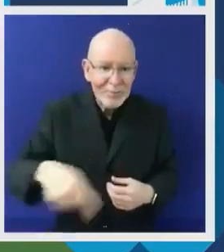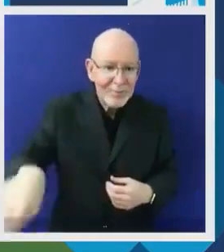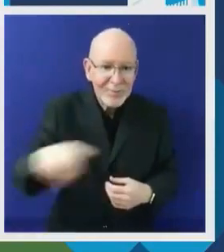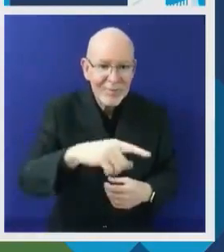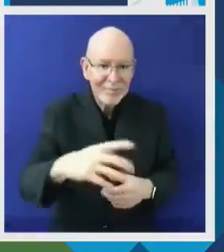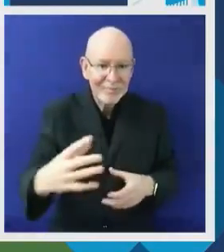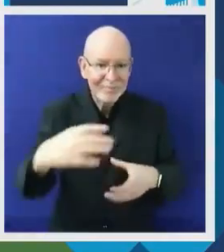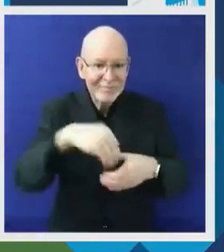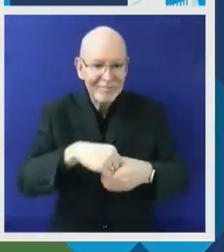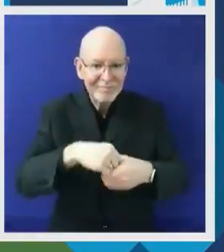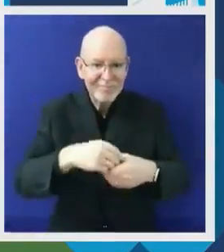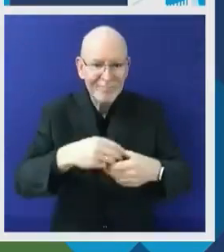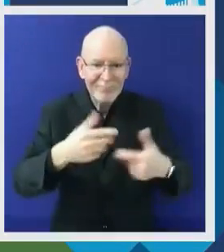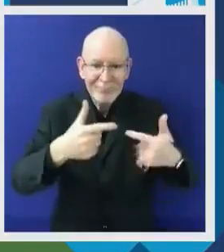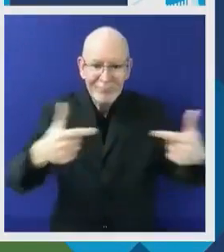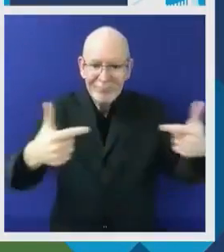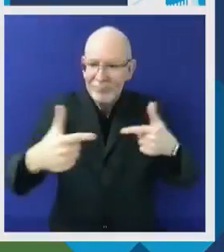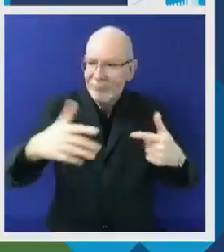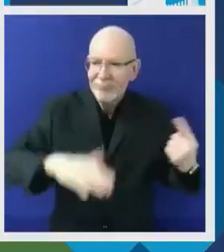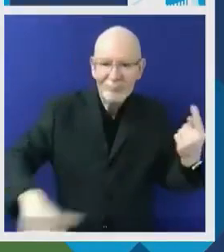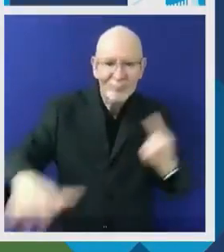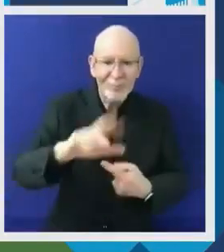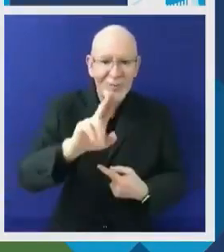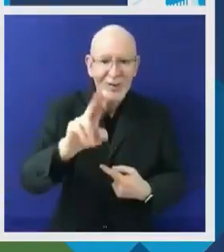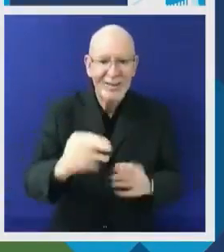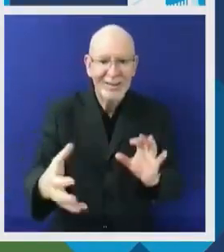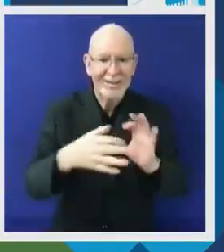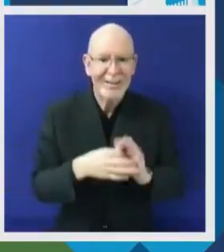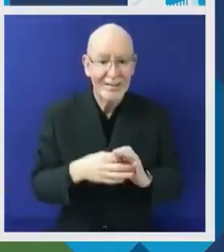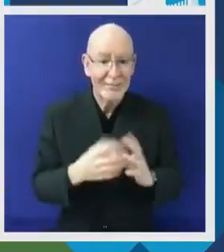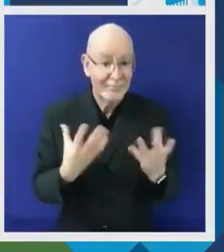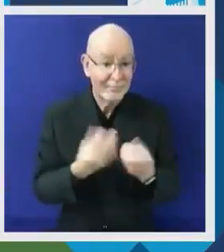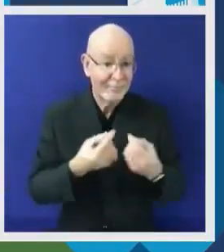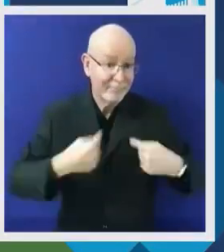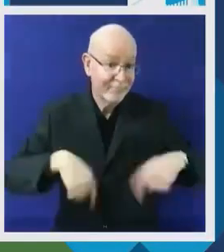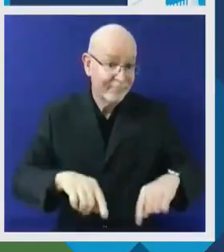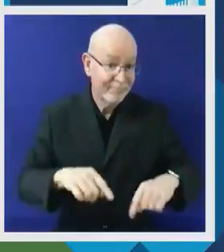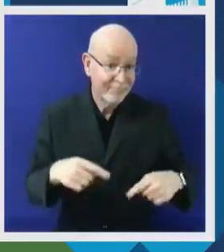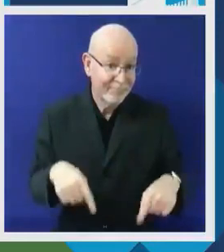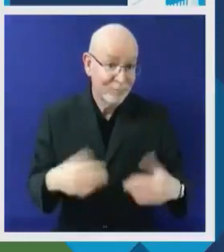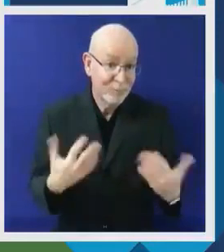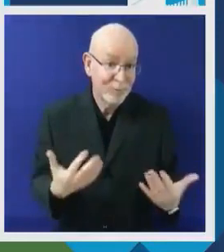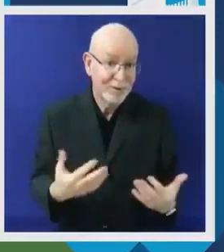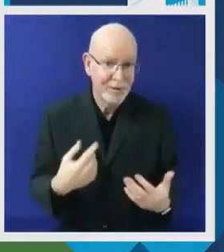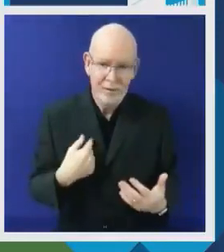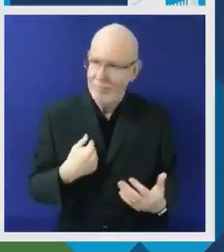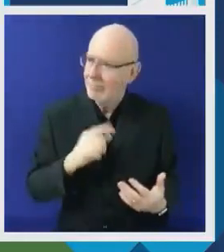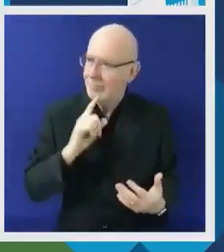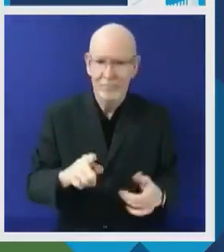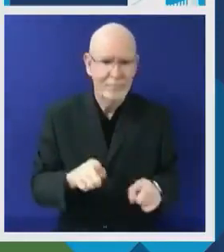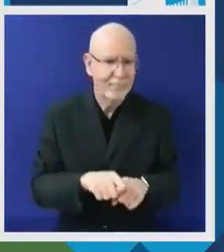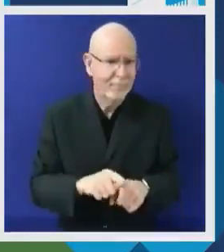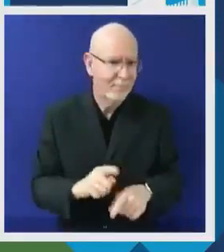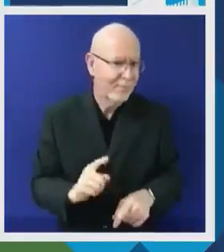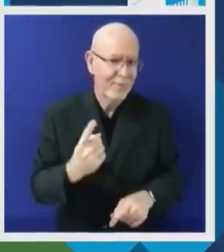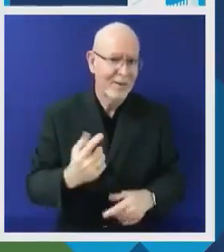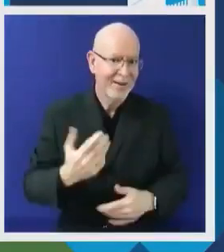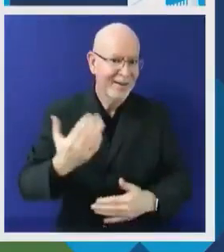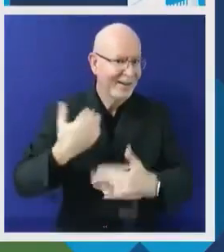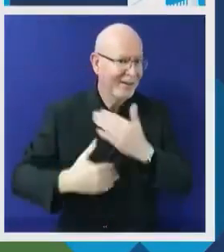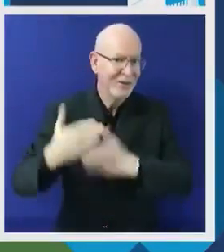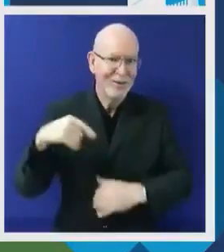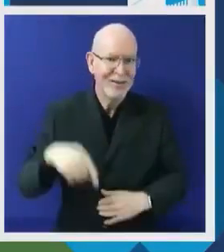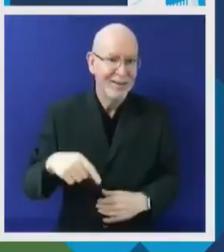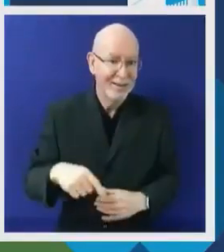serve as an example for the UN to continue increasingly welcoming young people's contributions, both virtually